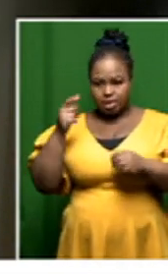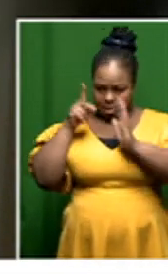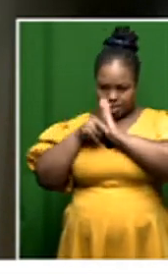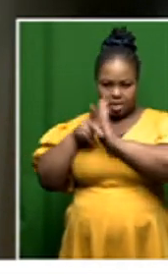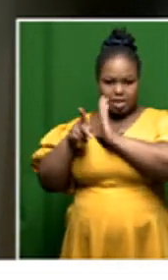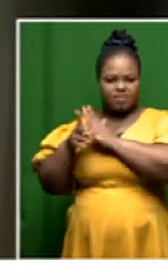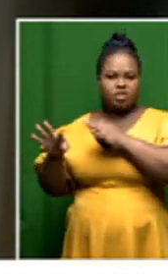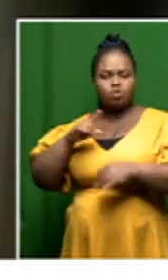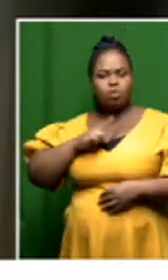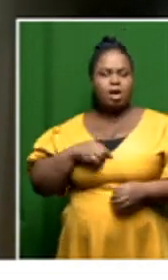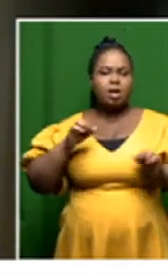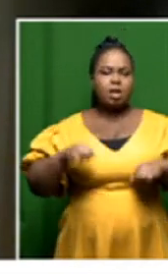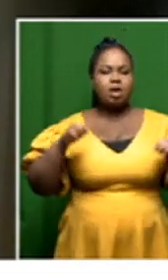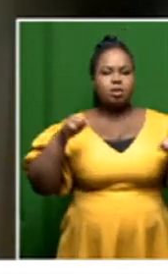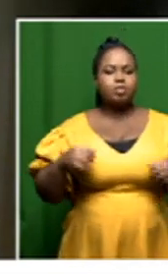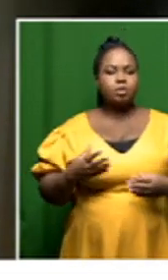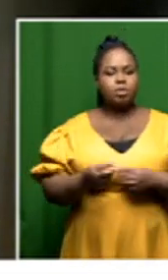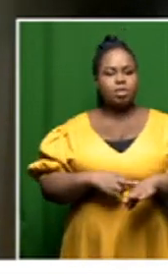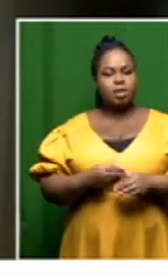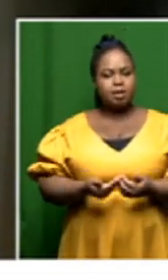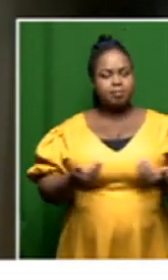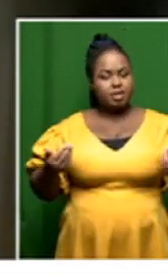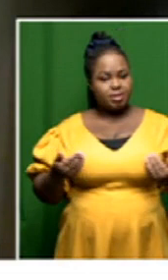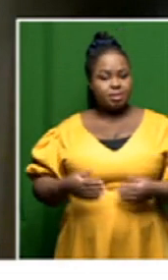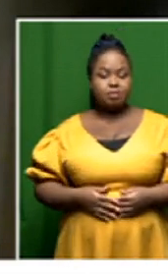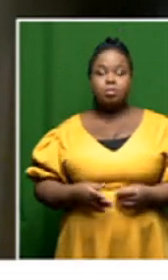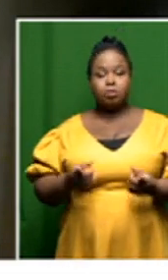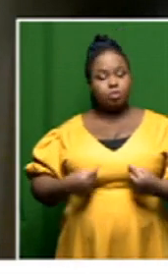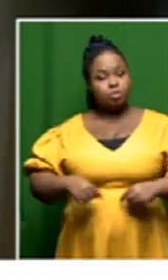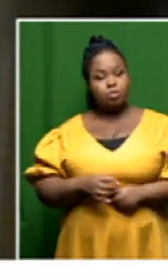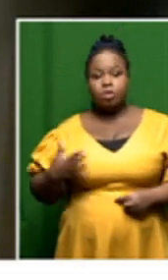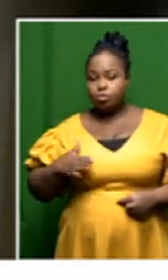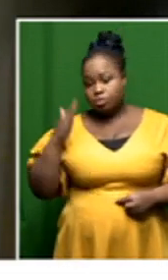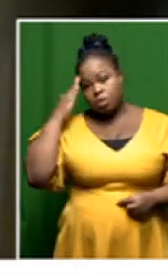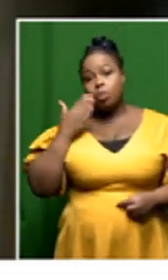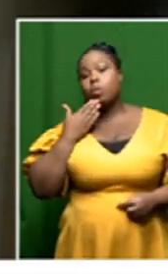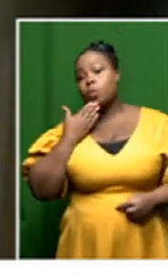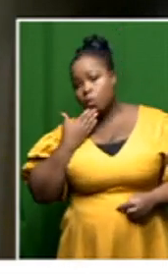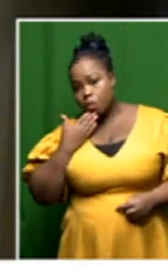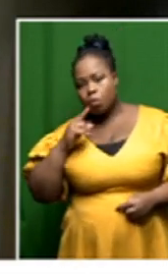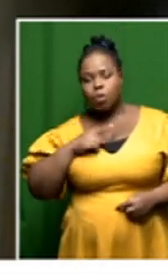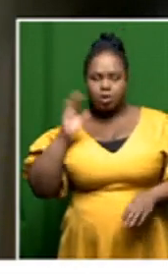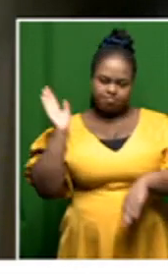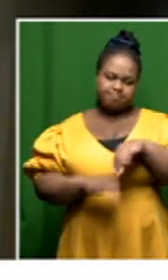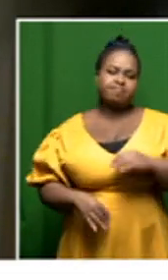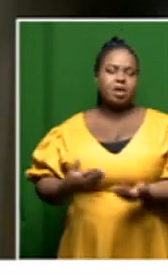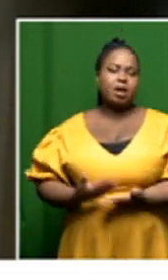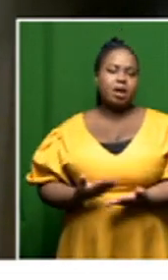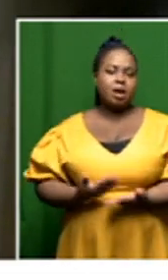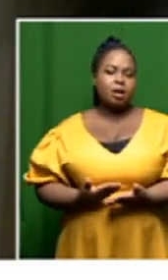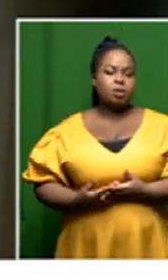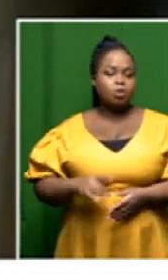deals with uh with the former apartheid operatives and we want to know who they are so that they can be held responsible